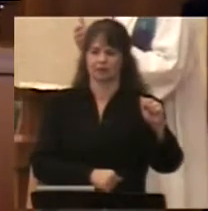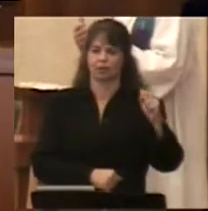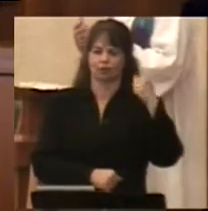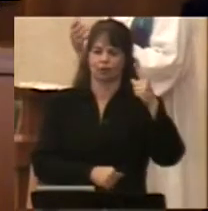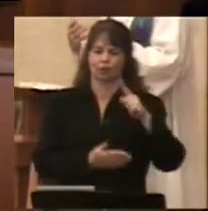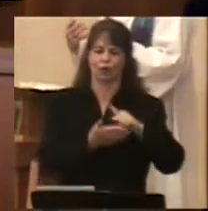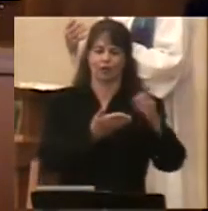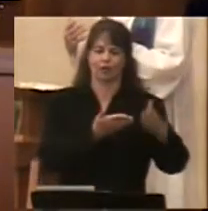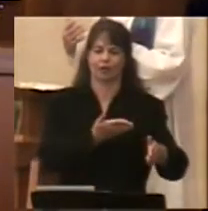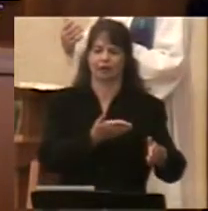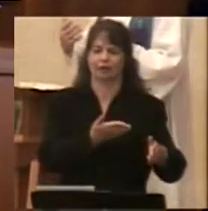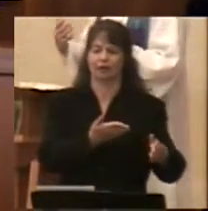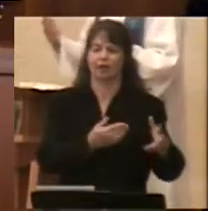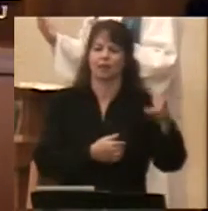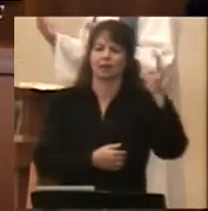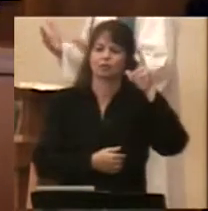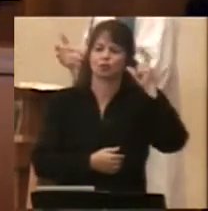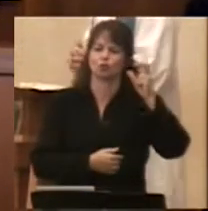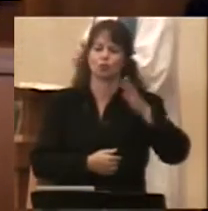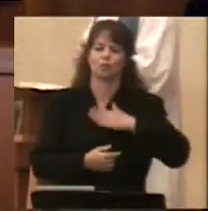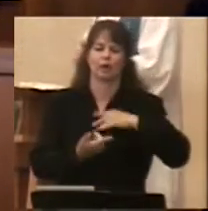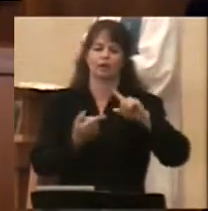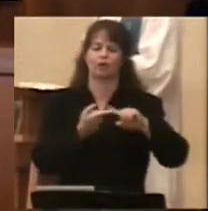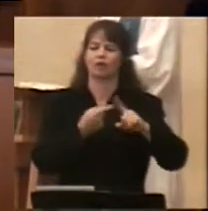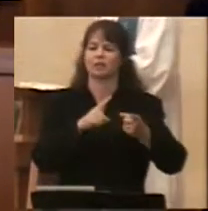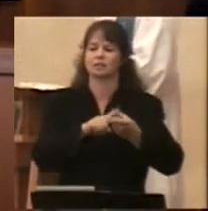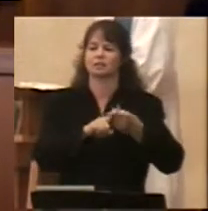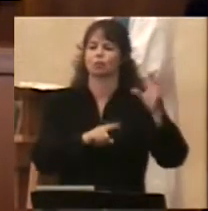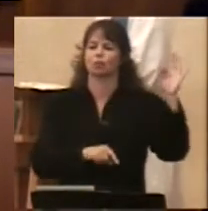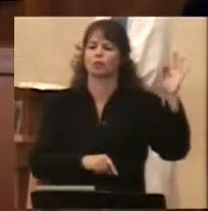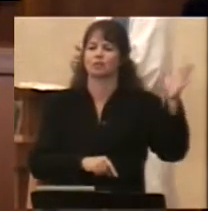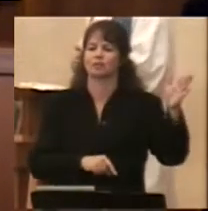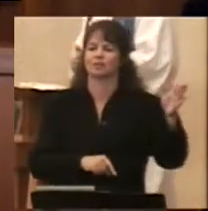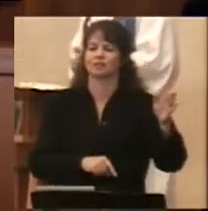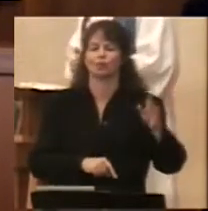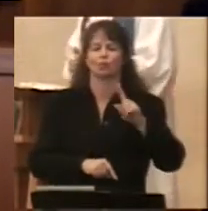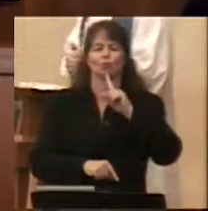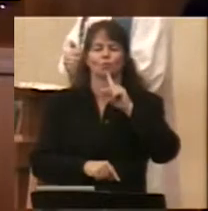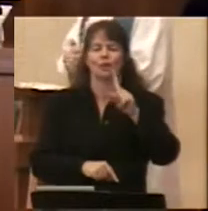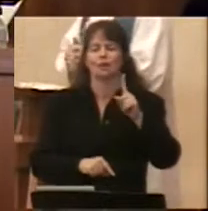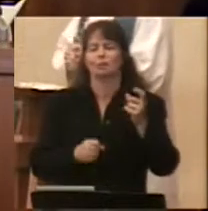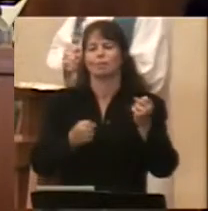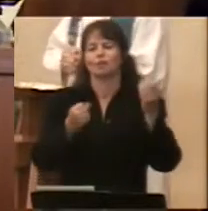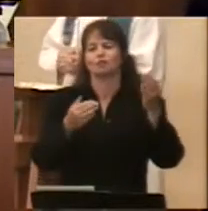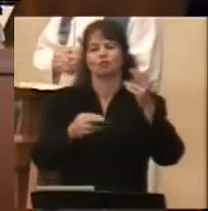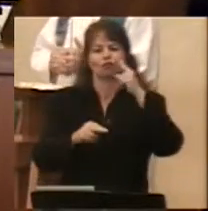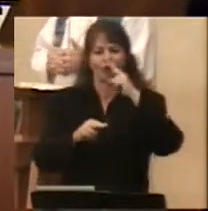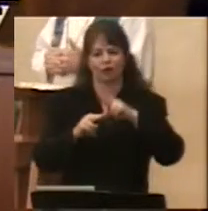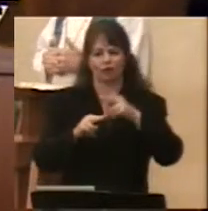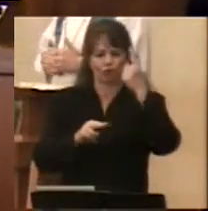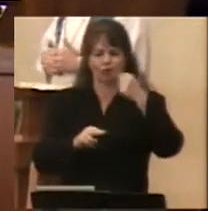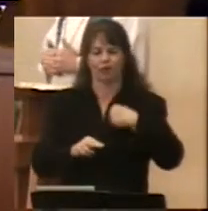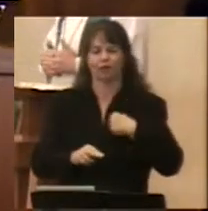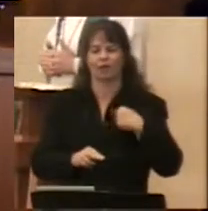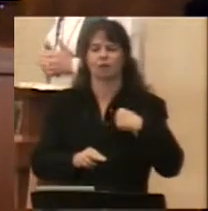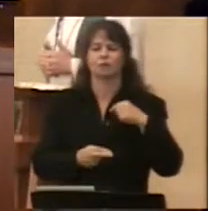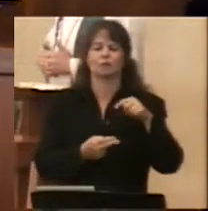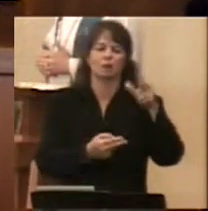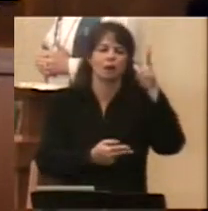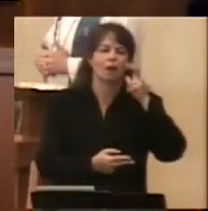this was pure pleasure, pure fun. They were teaching on the stories of Genesis.